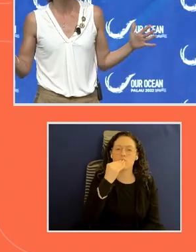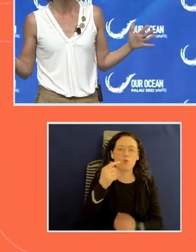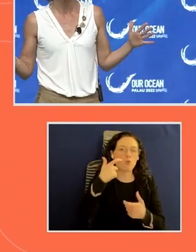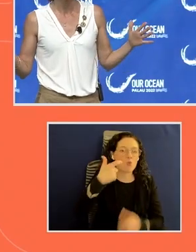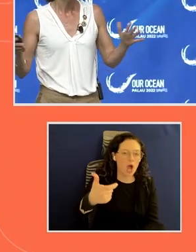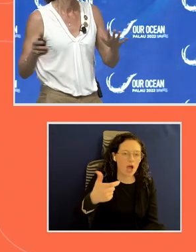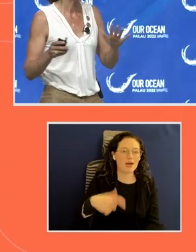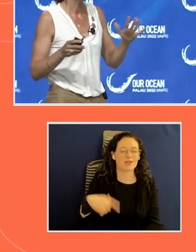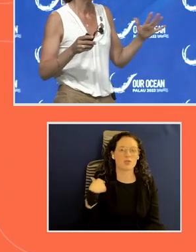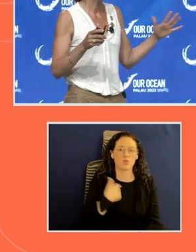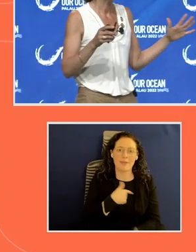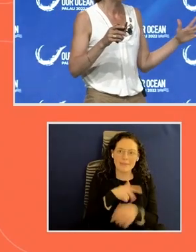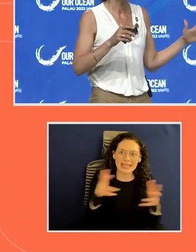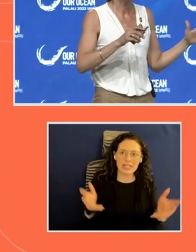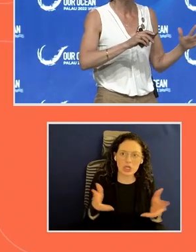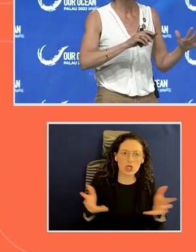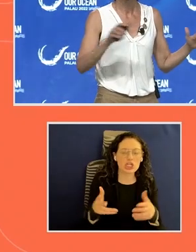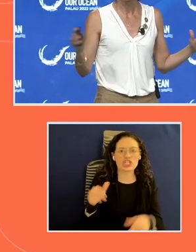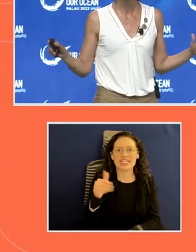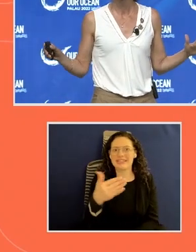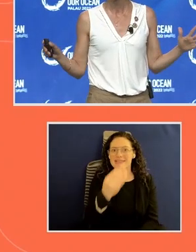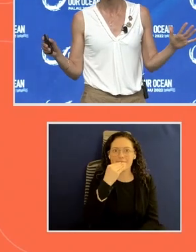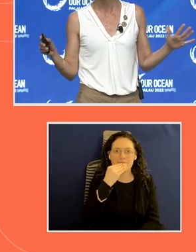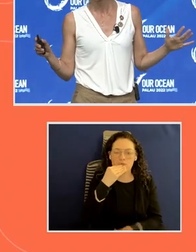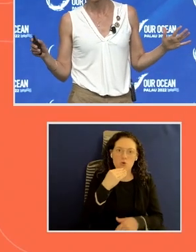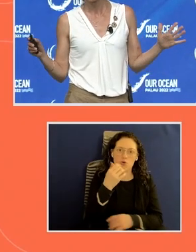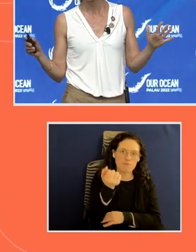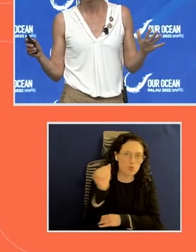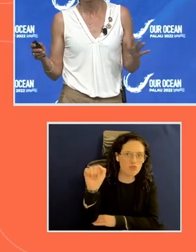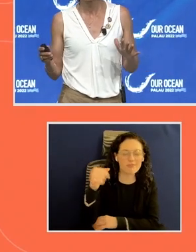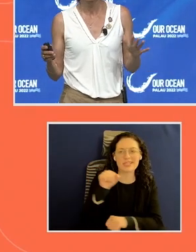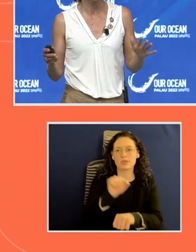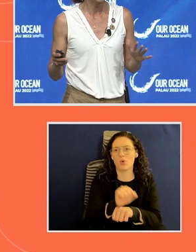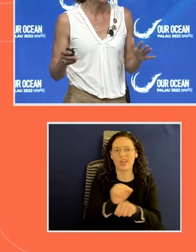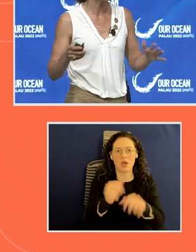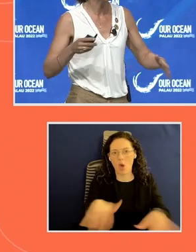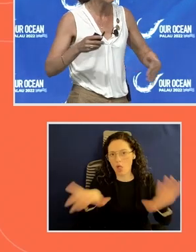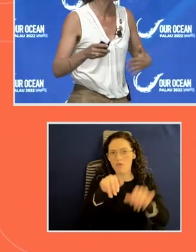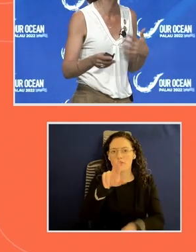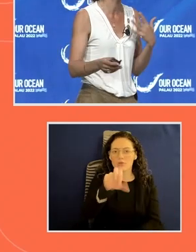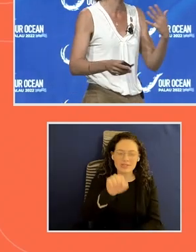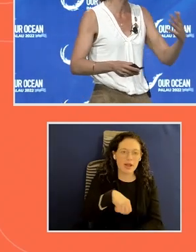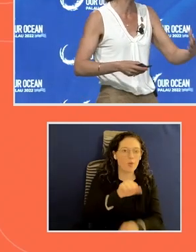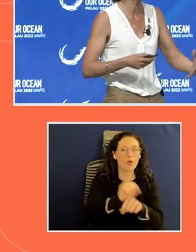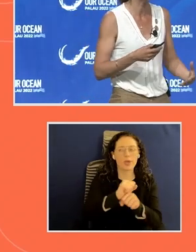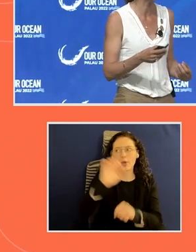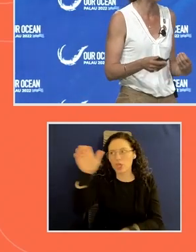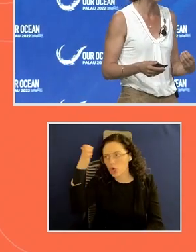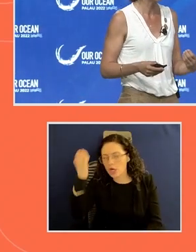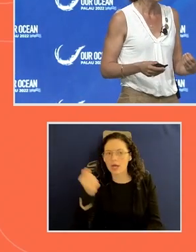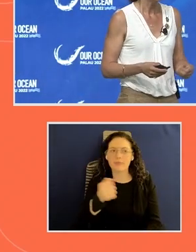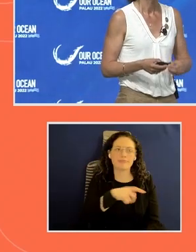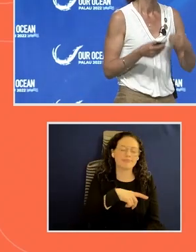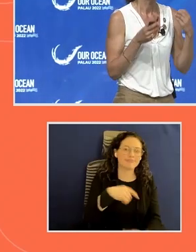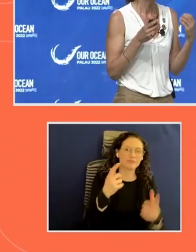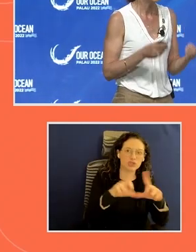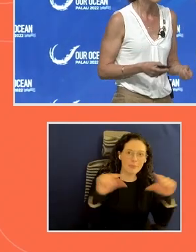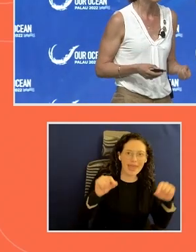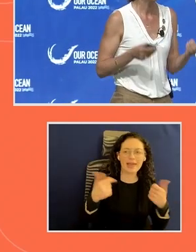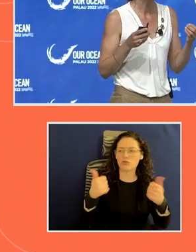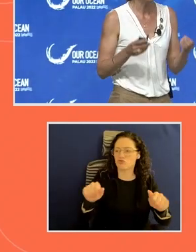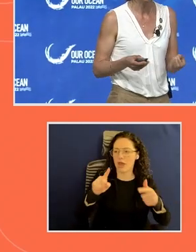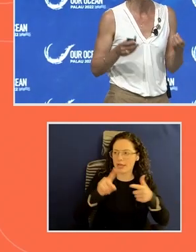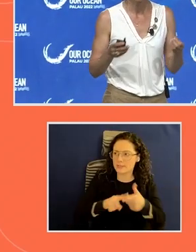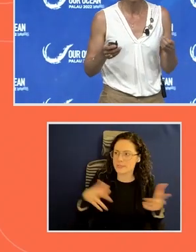seafood movement throughout the United States and working with other colleagues throughout Europe and Japan trying to create a drumbeat for